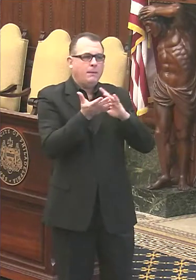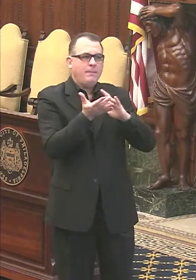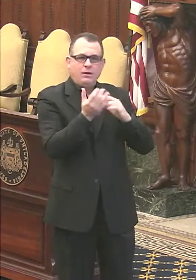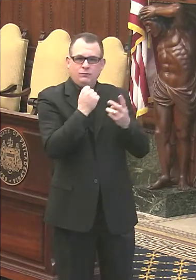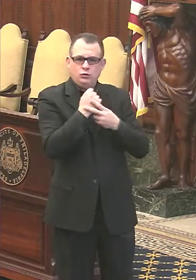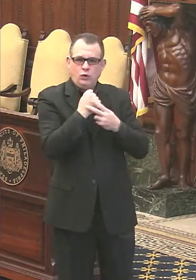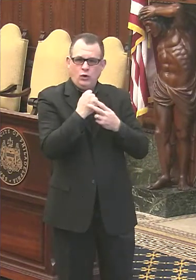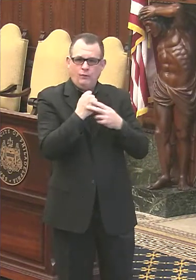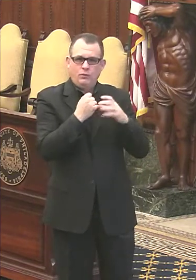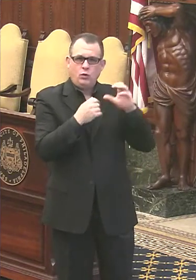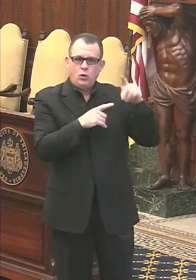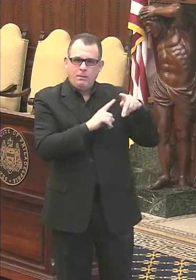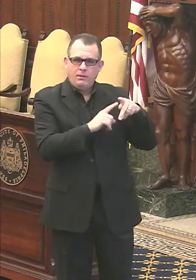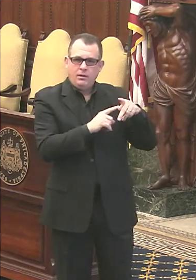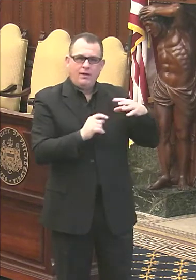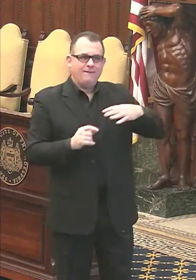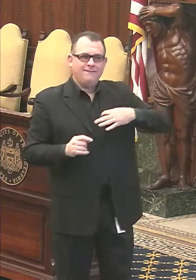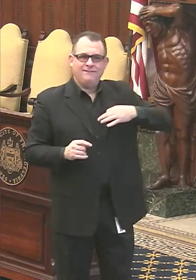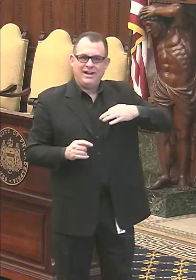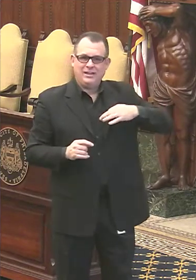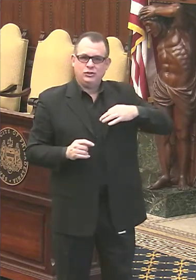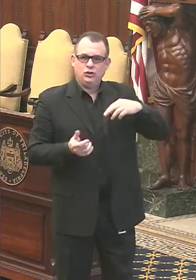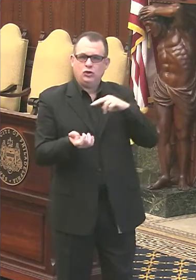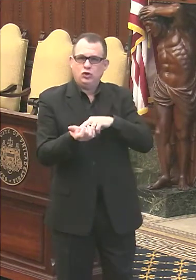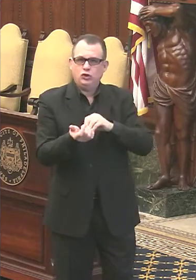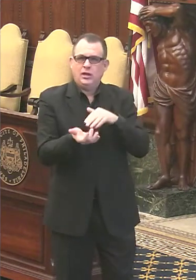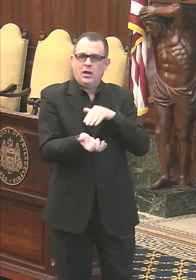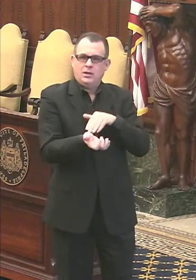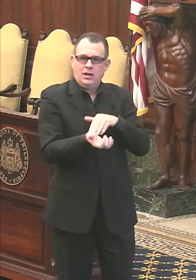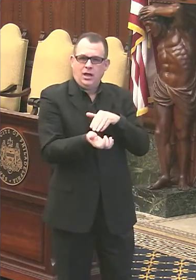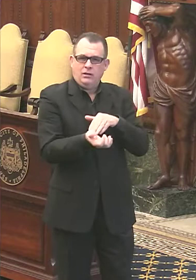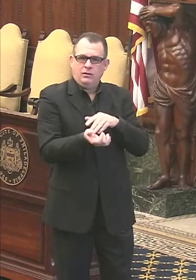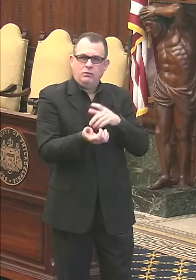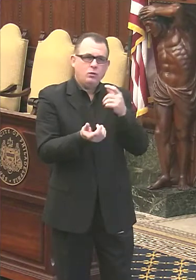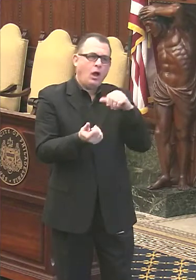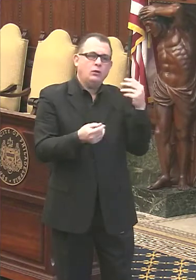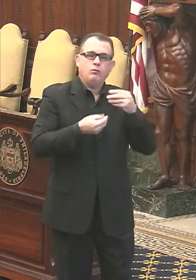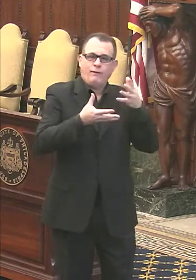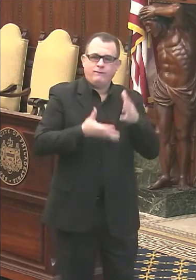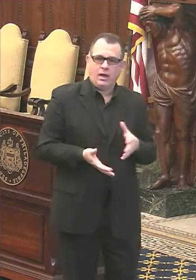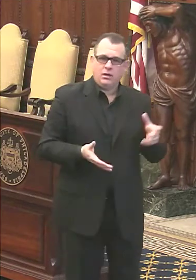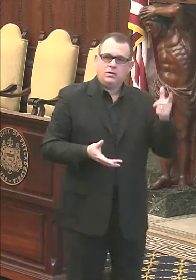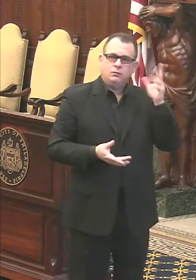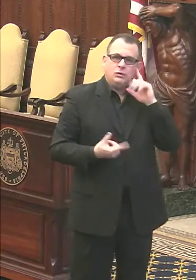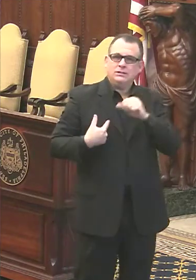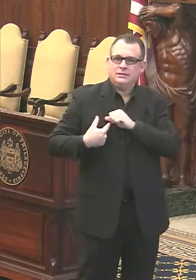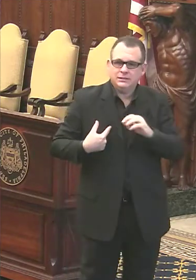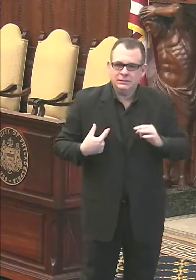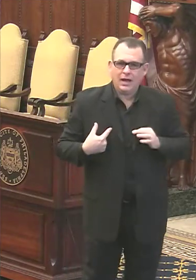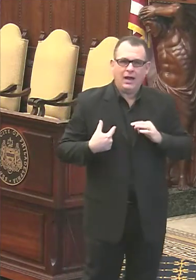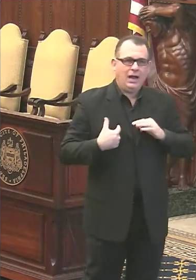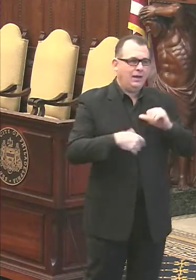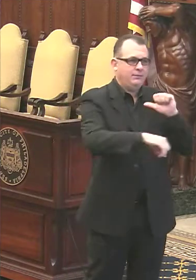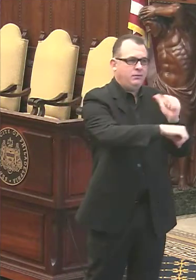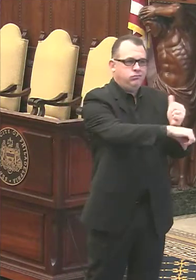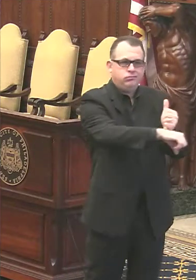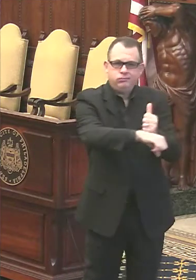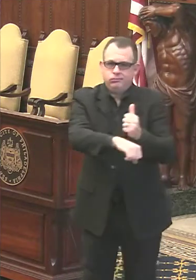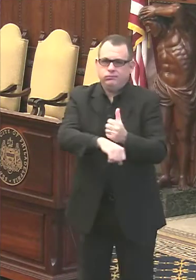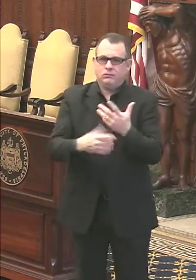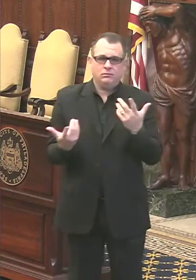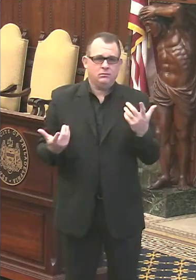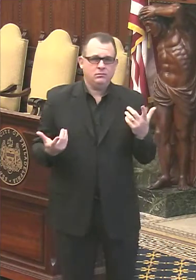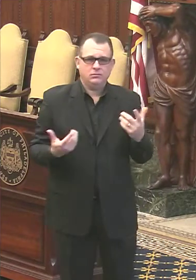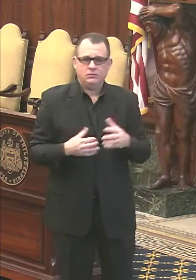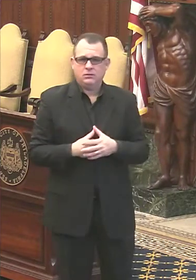which are our volunteer nurses and physicians and other providers who are going to staff many of these clinics and can act as